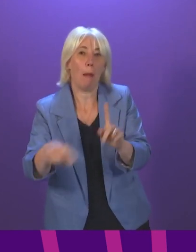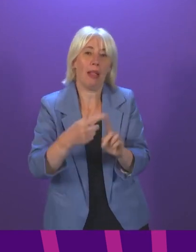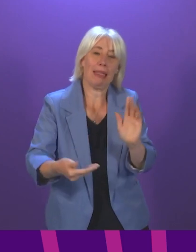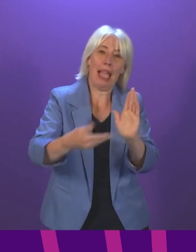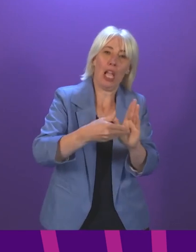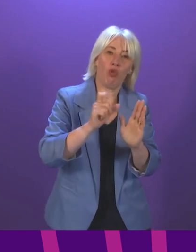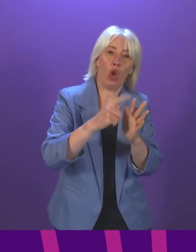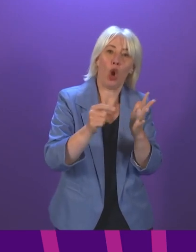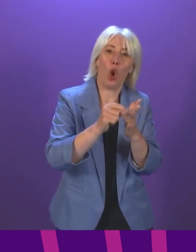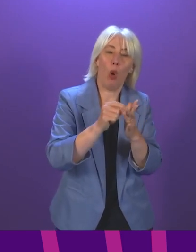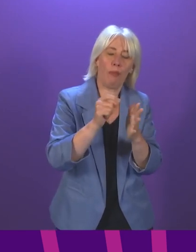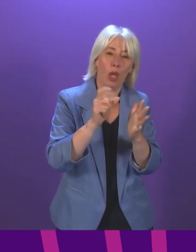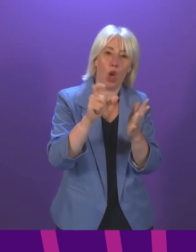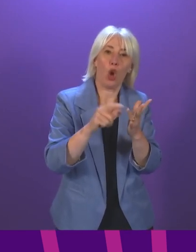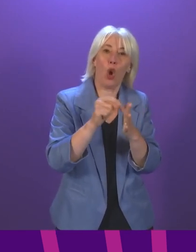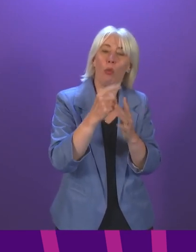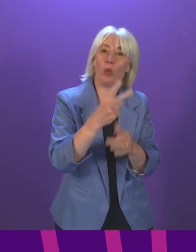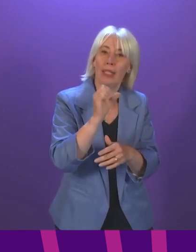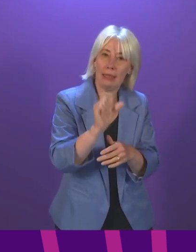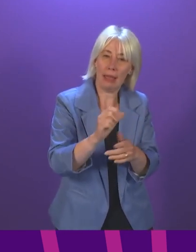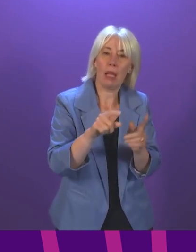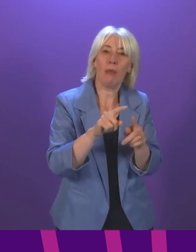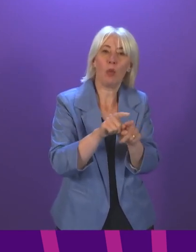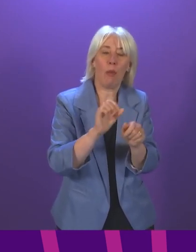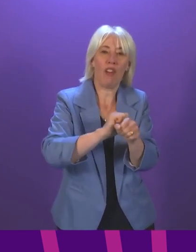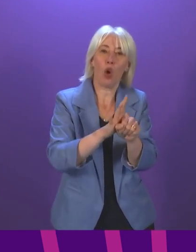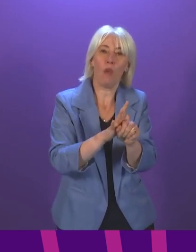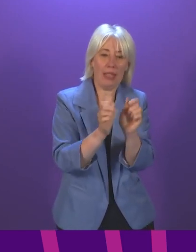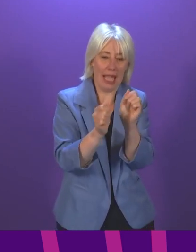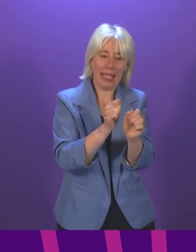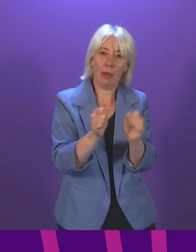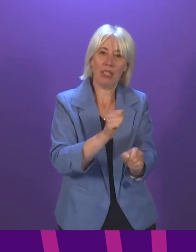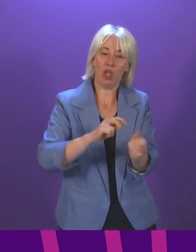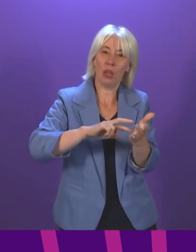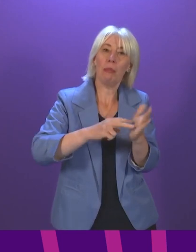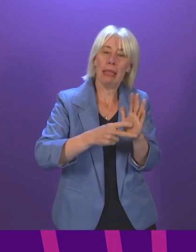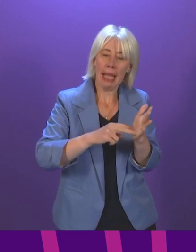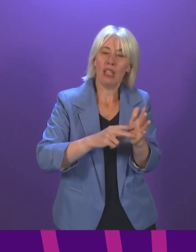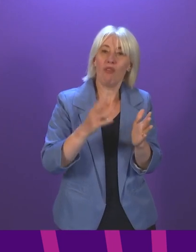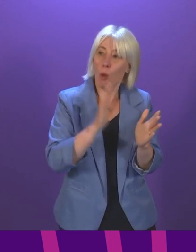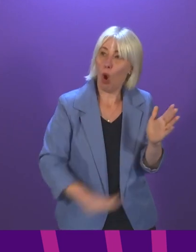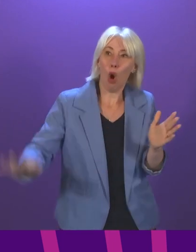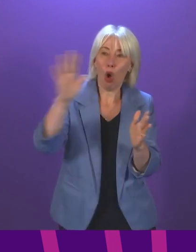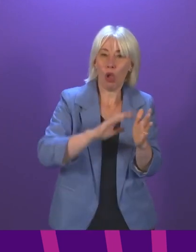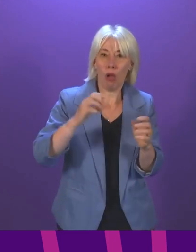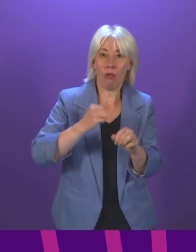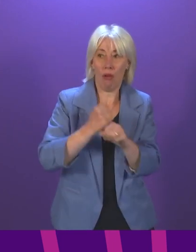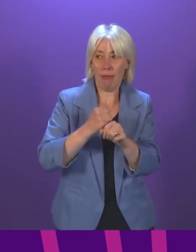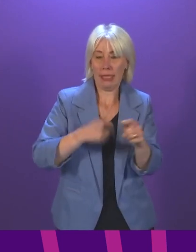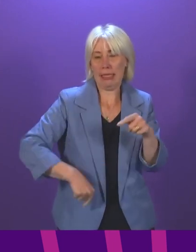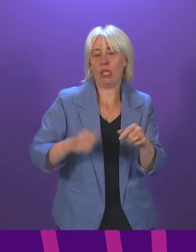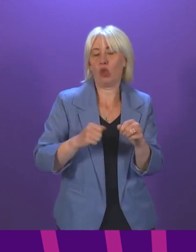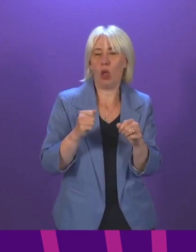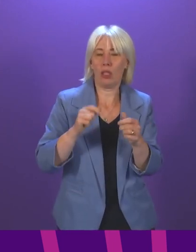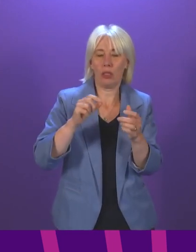strategy is in place and the COVID adaptation plan developed by chief medical officers from the Scottish and UK governments will be published shortly. I